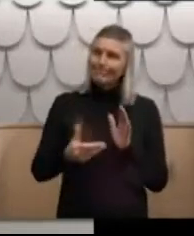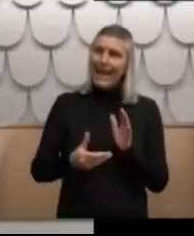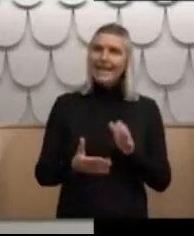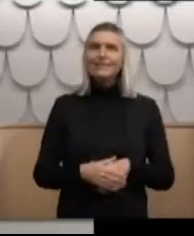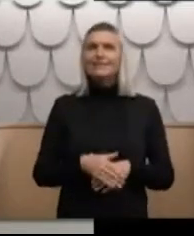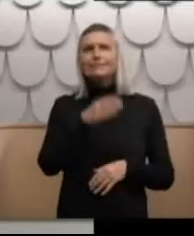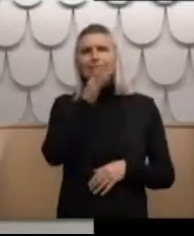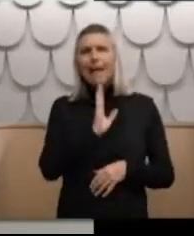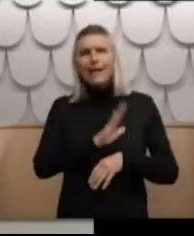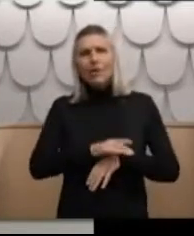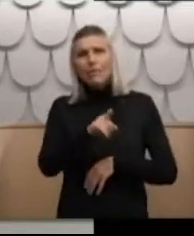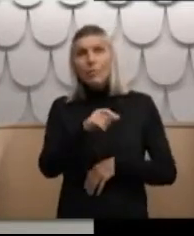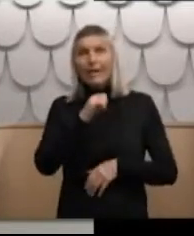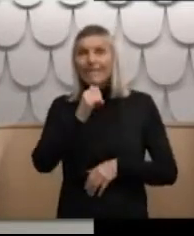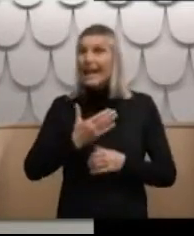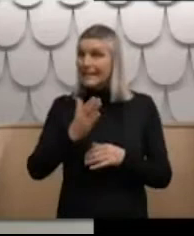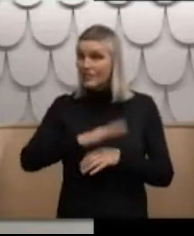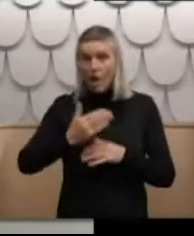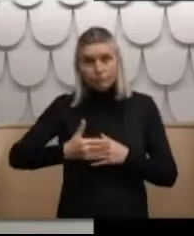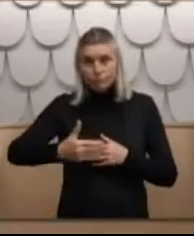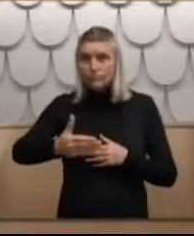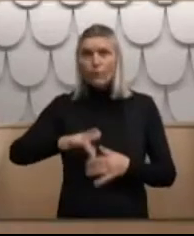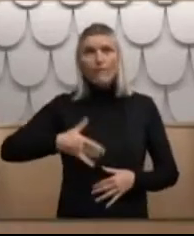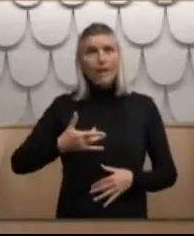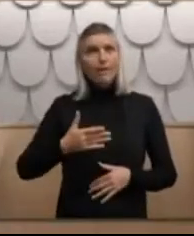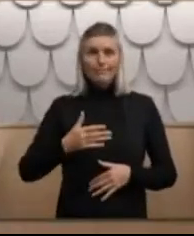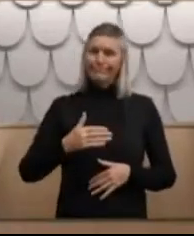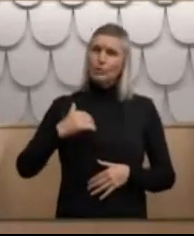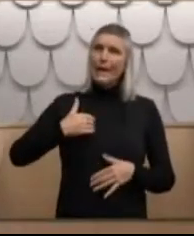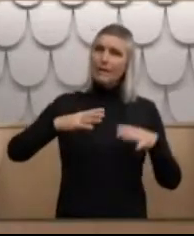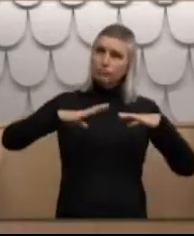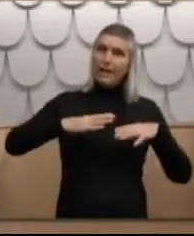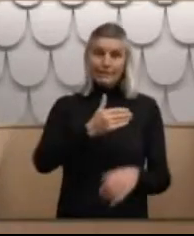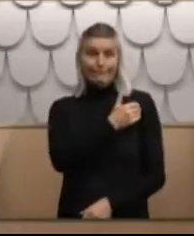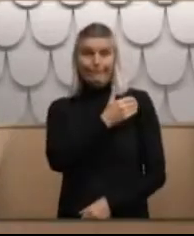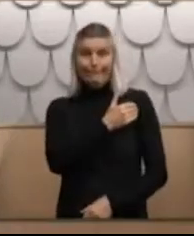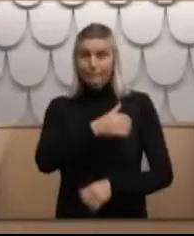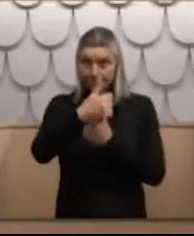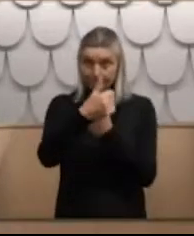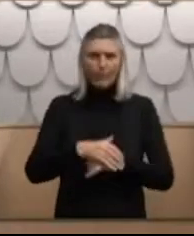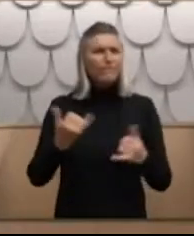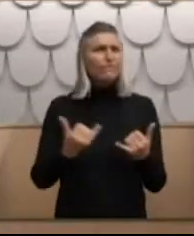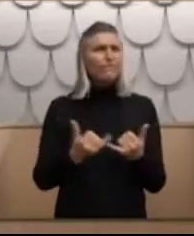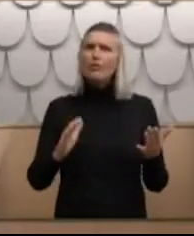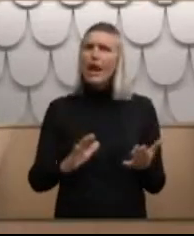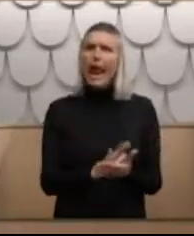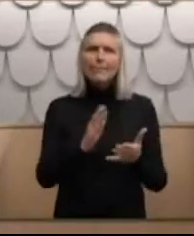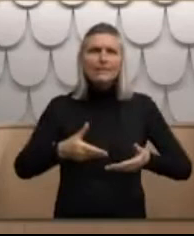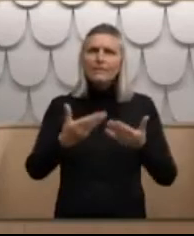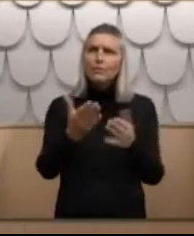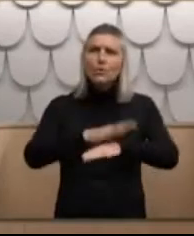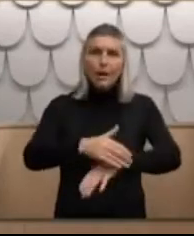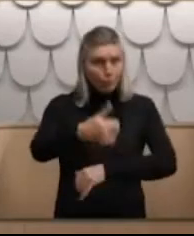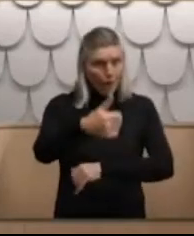feel at any stage that you need a break, please let us know. Just say, look, can we just take a break and we'd be very happy to give you some